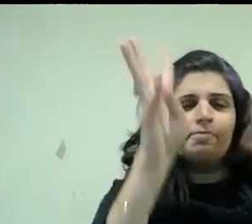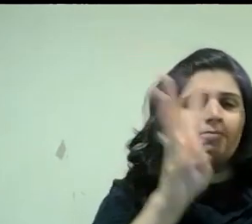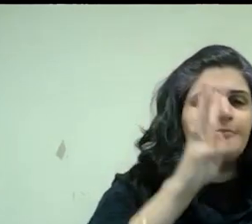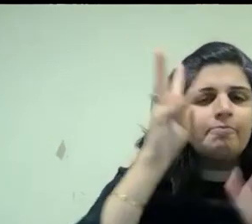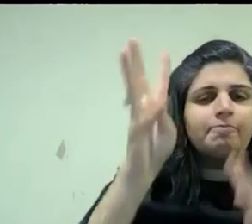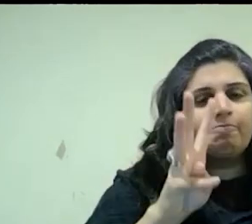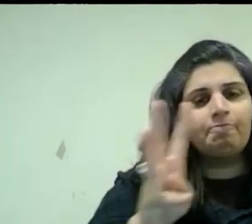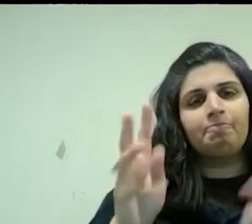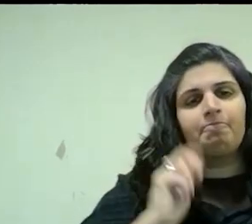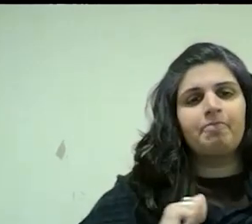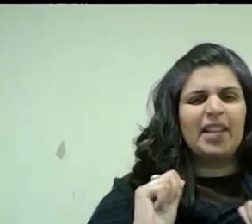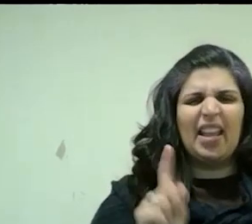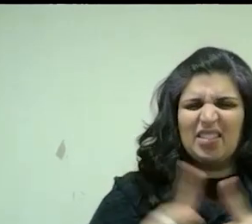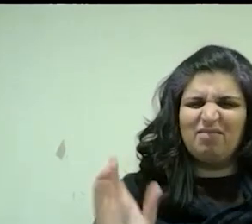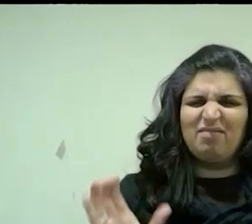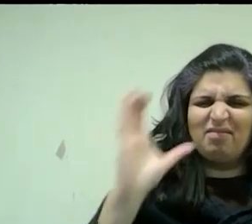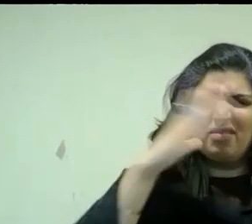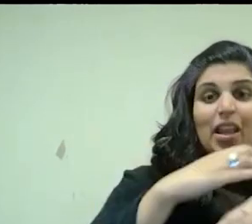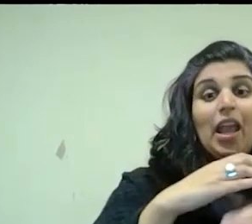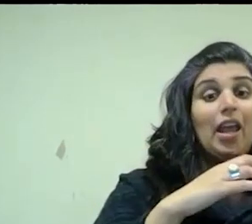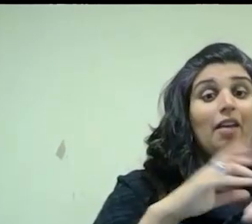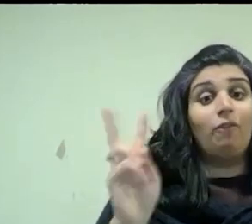strange. And Vuillard was absolutely part of that.